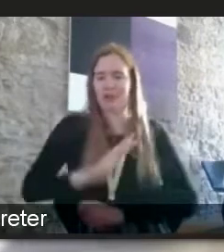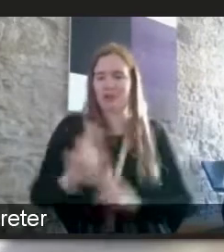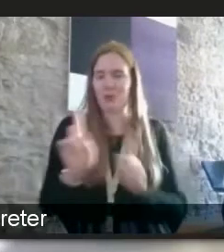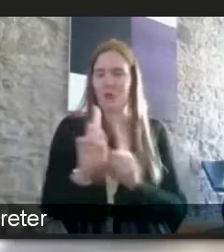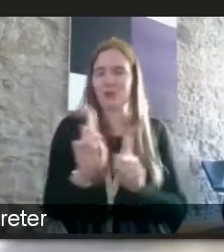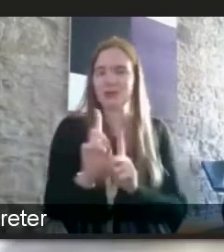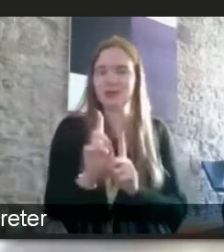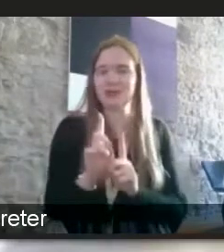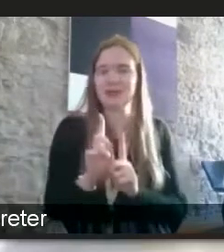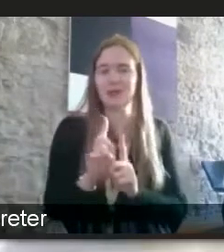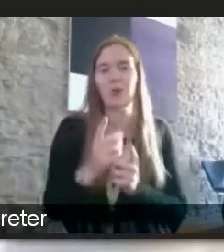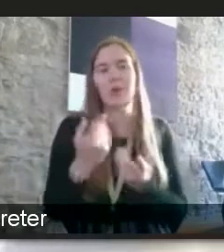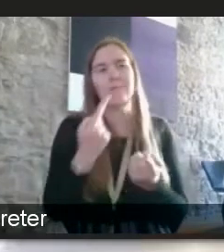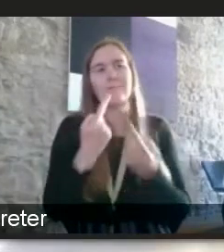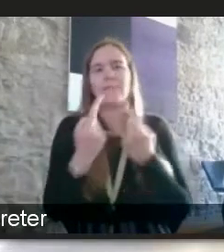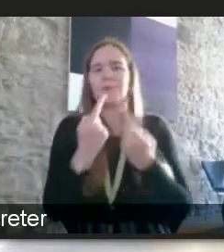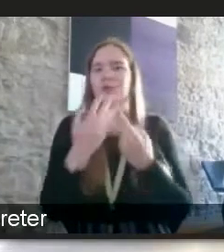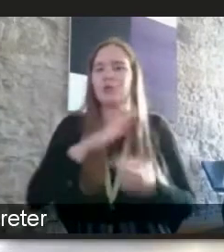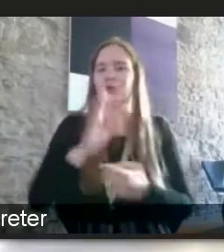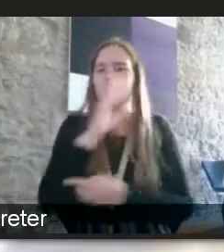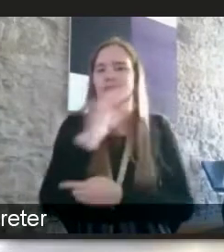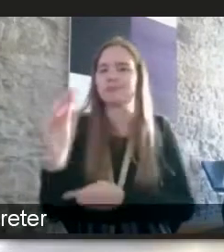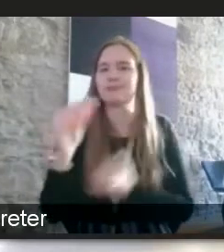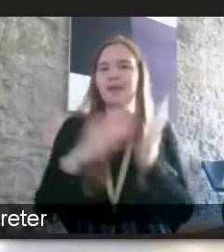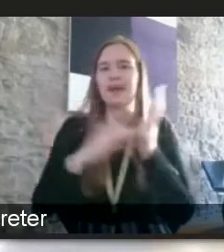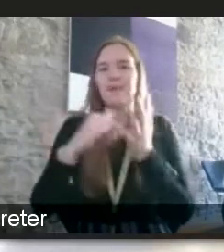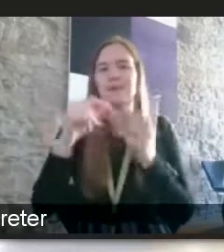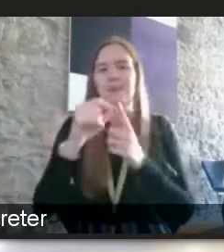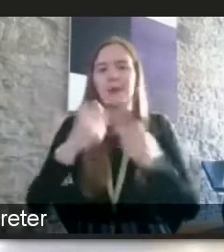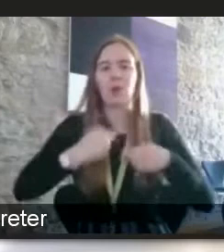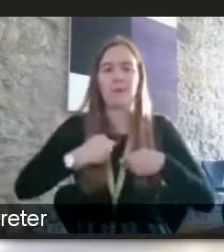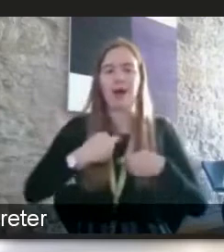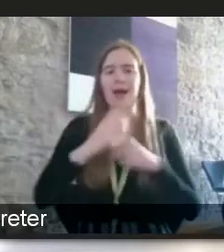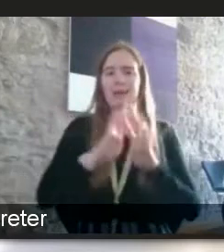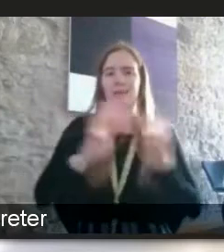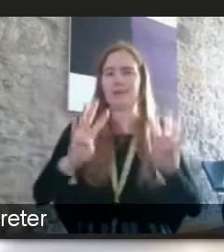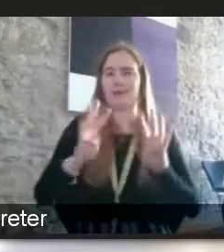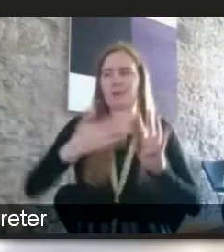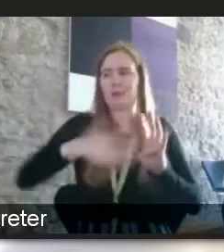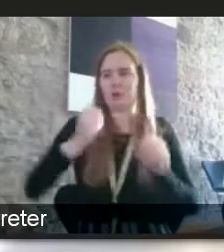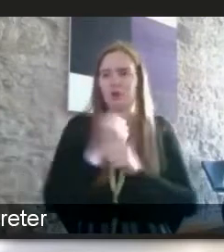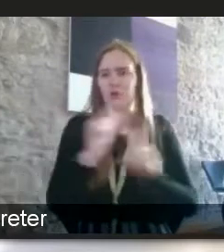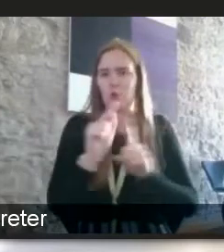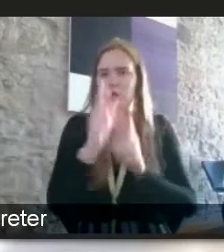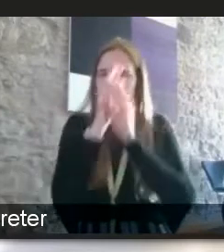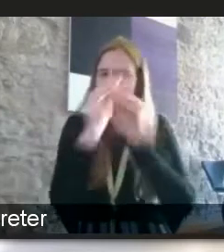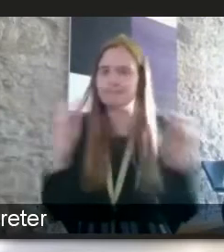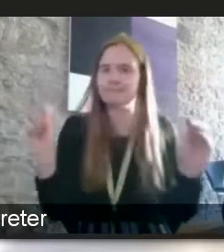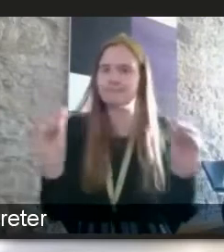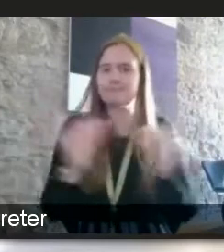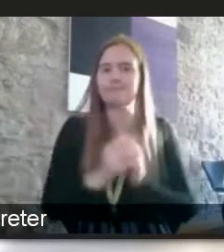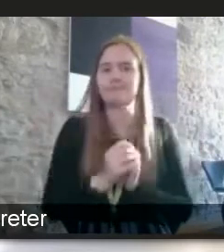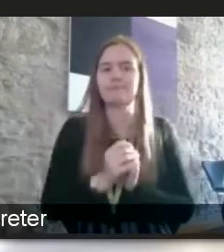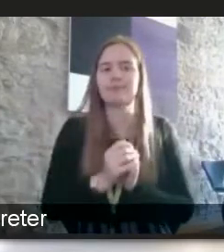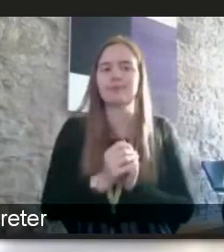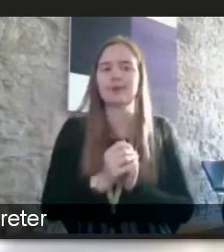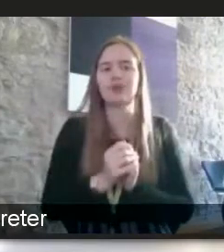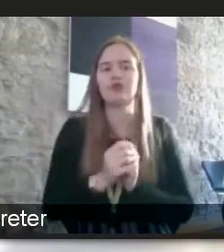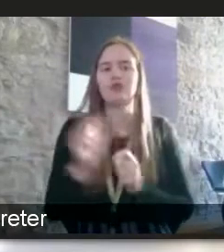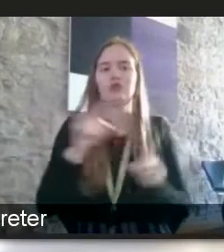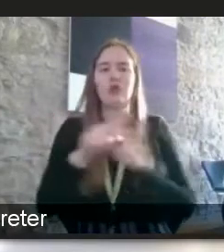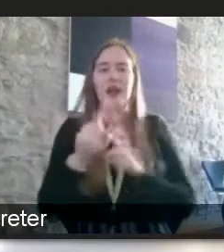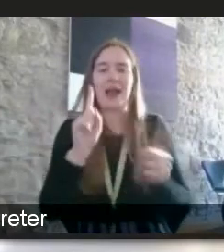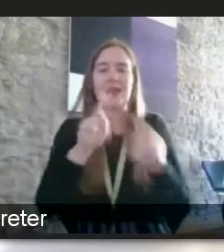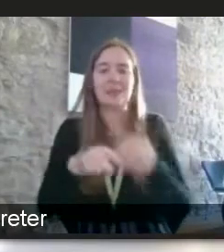to msps what message would you send to the to my committee for example what needs to be done i'm going to ask everybody to maybe to keep that to about a minute and a half